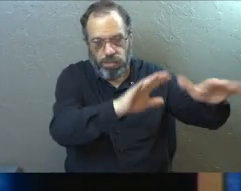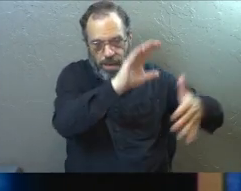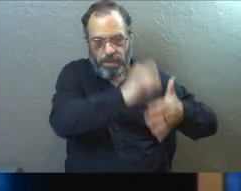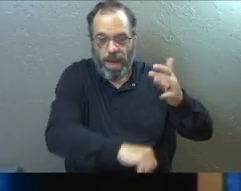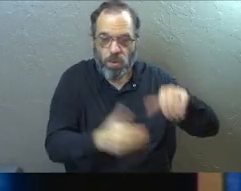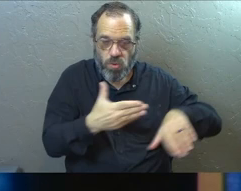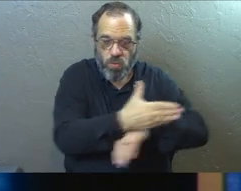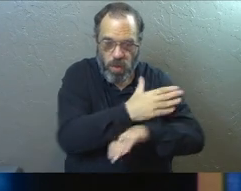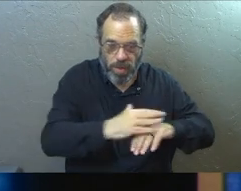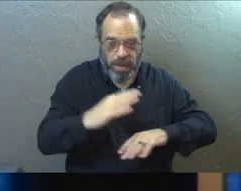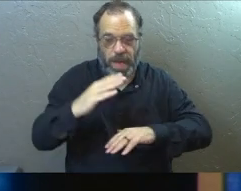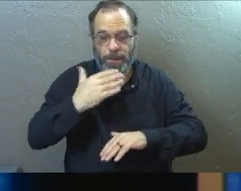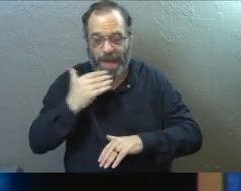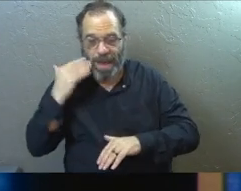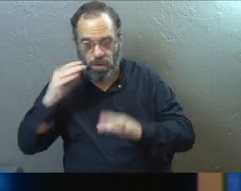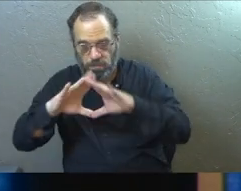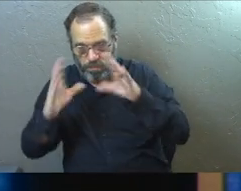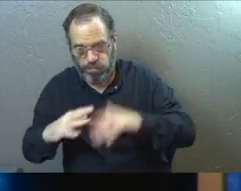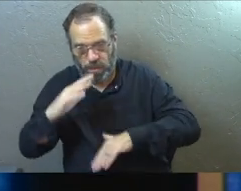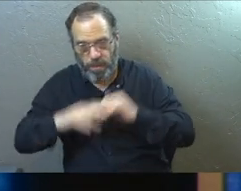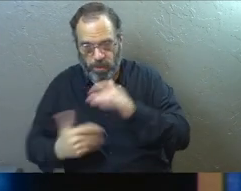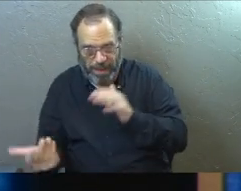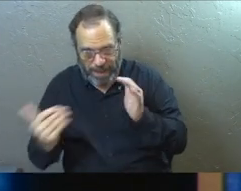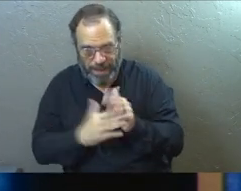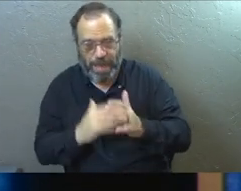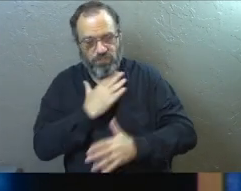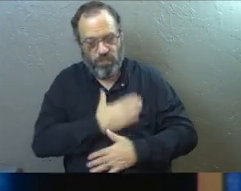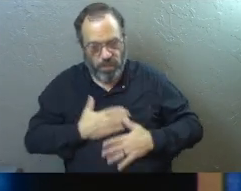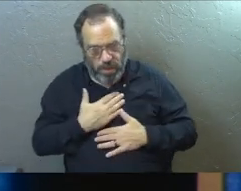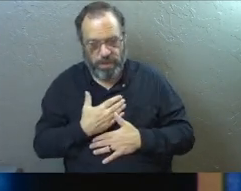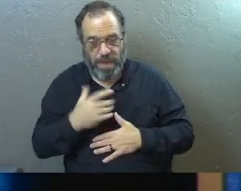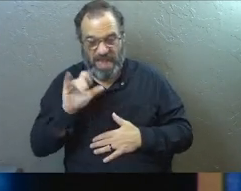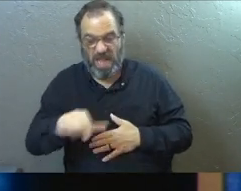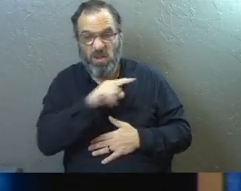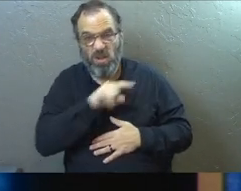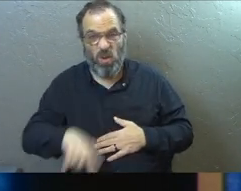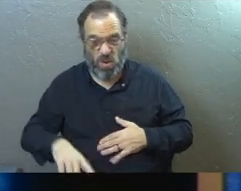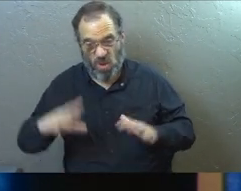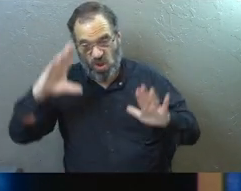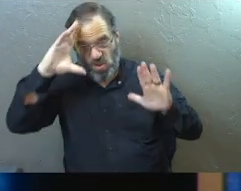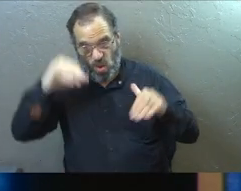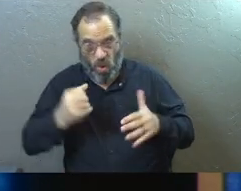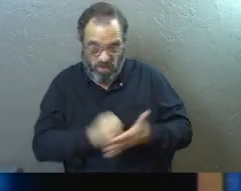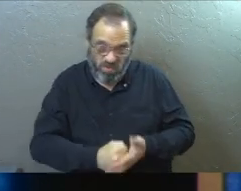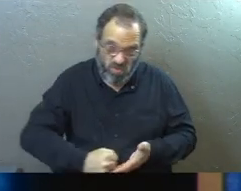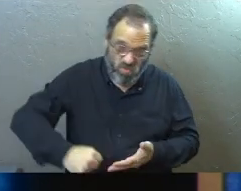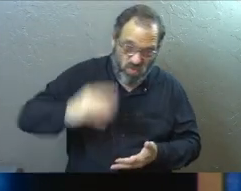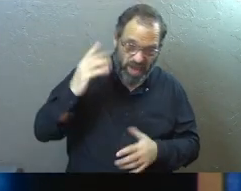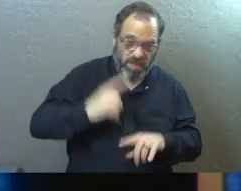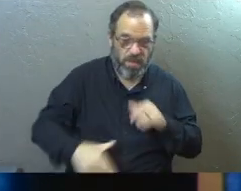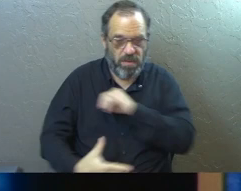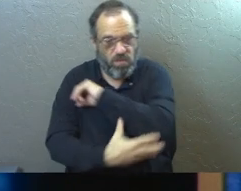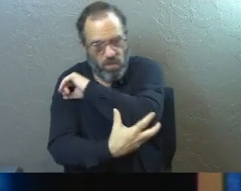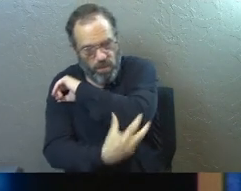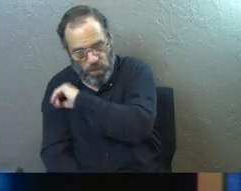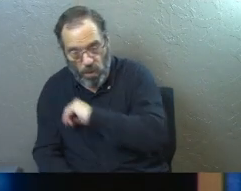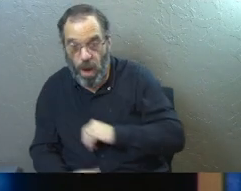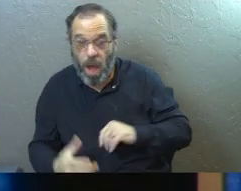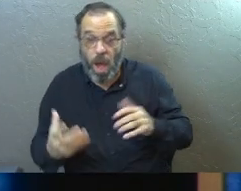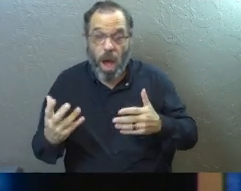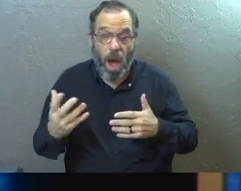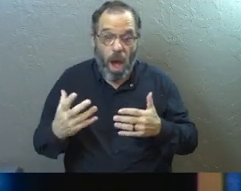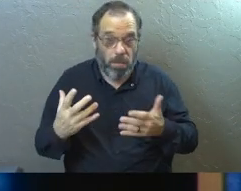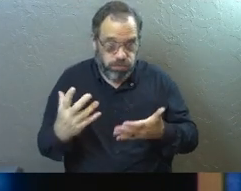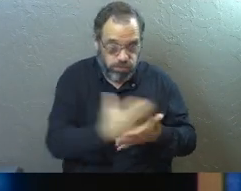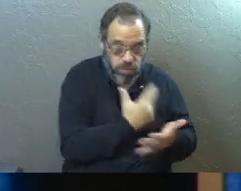down timber, and rebuild my house. Then I will take pleasure in it and be honored, says the Lord. You hoped for rich harvests, but they were poor. And when you